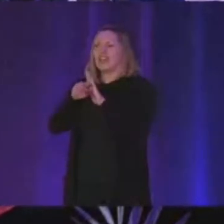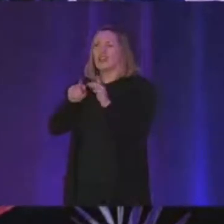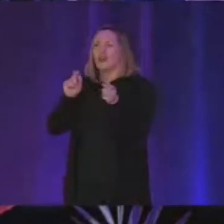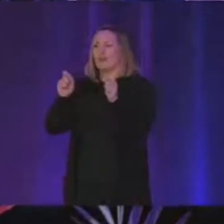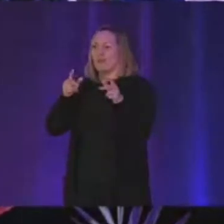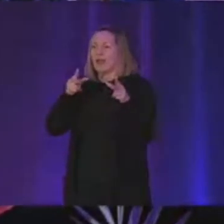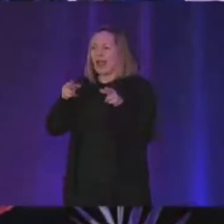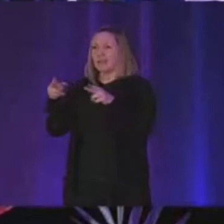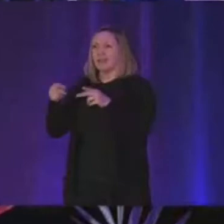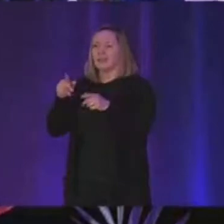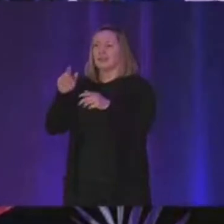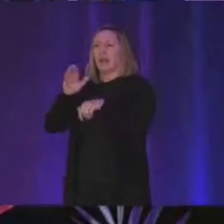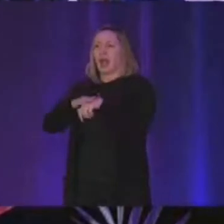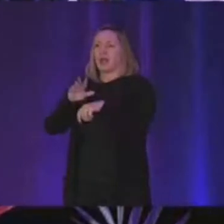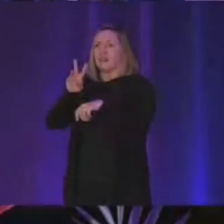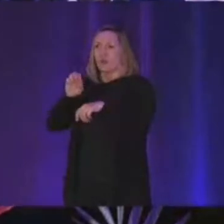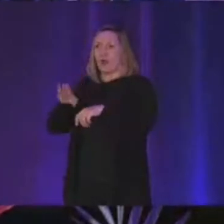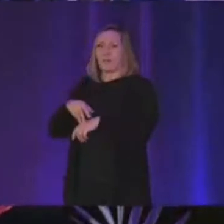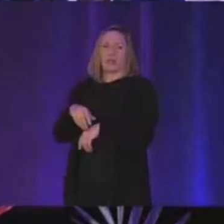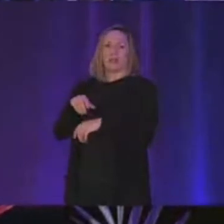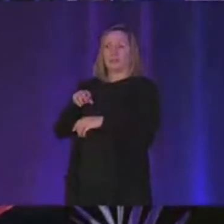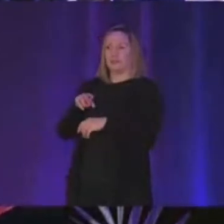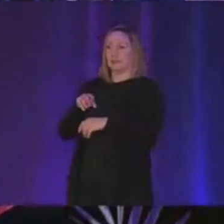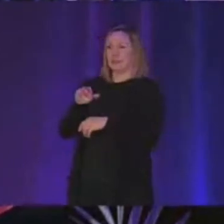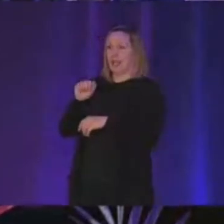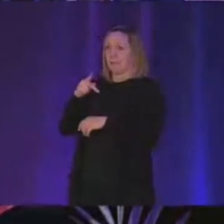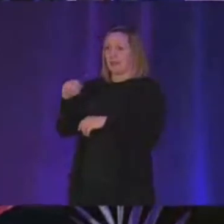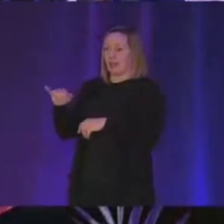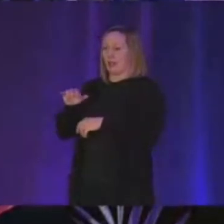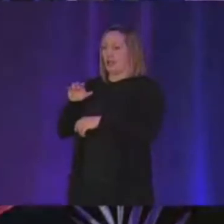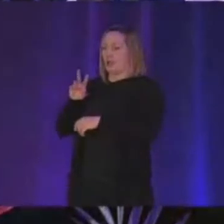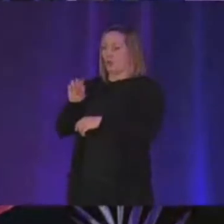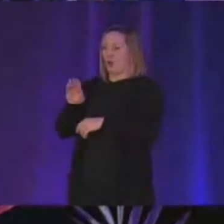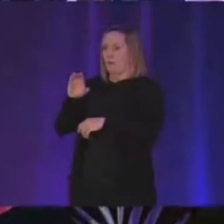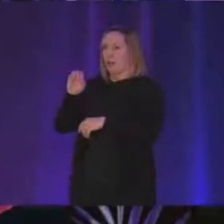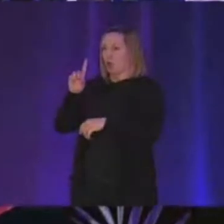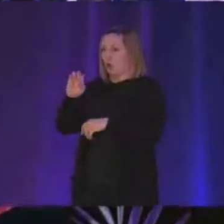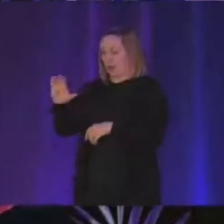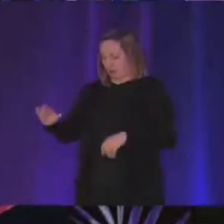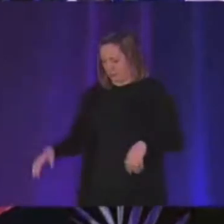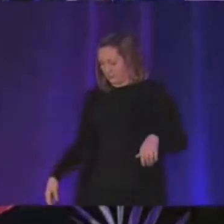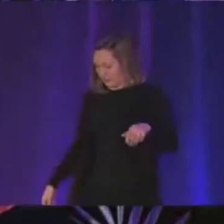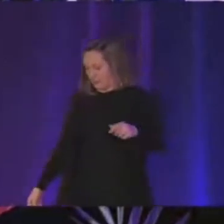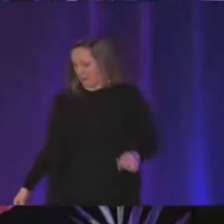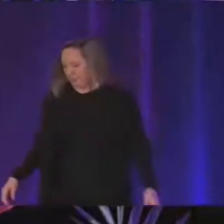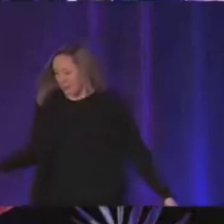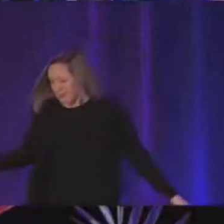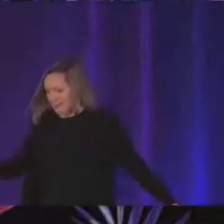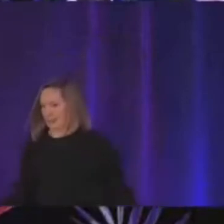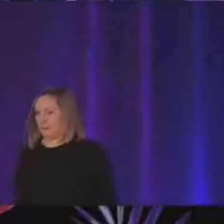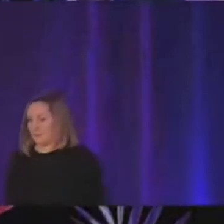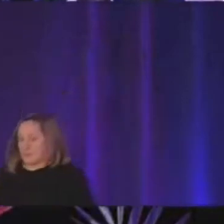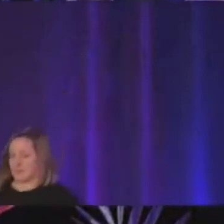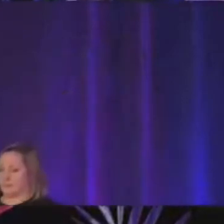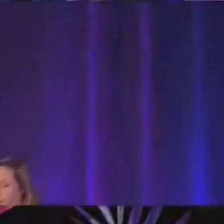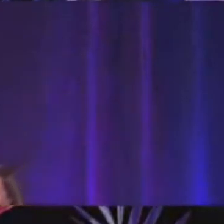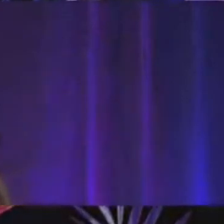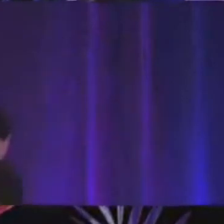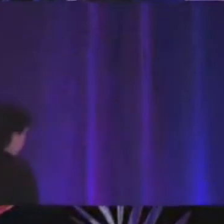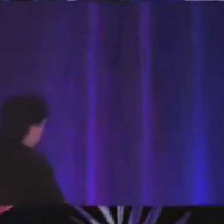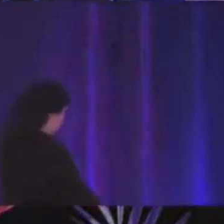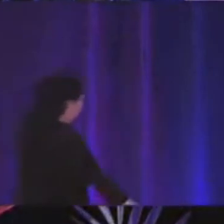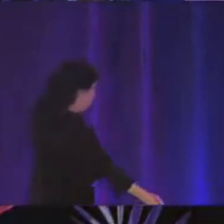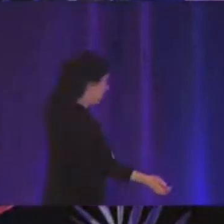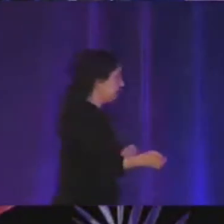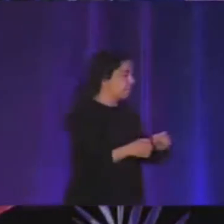is because of the web codec api now uh the thing if you're trying to do it in javascript like first like even